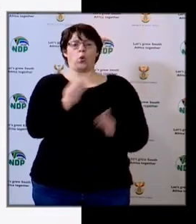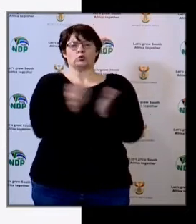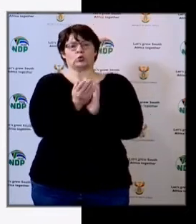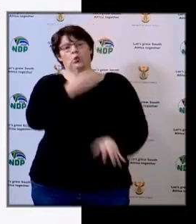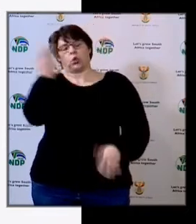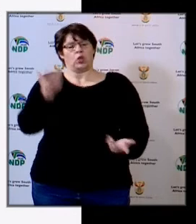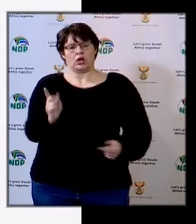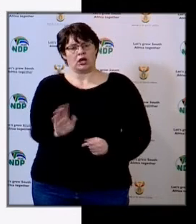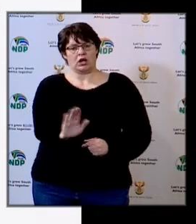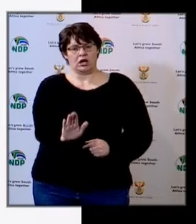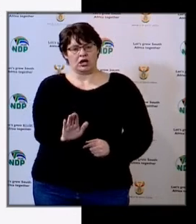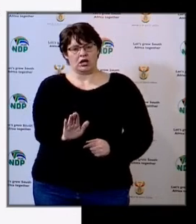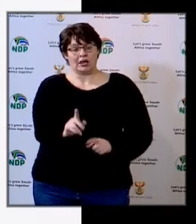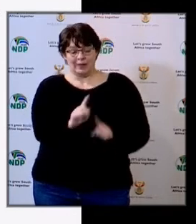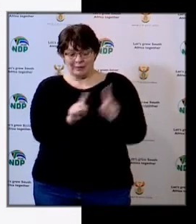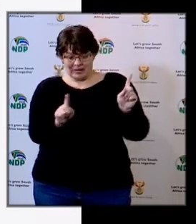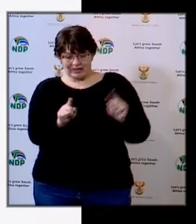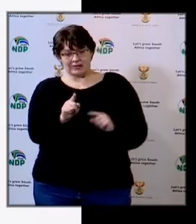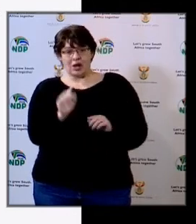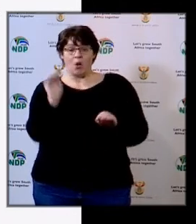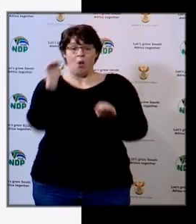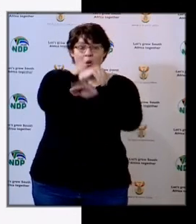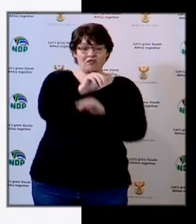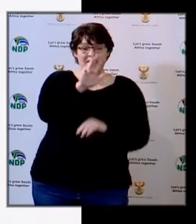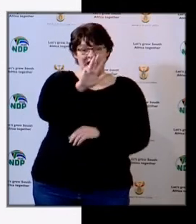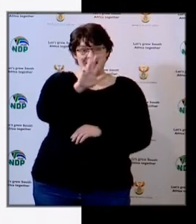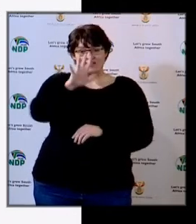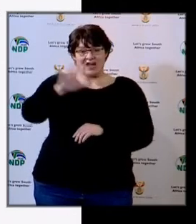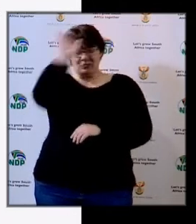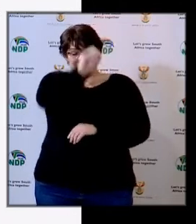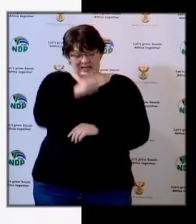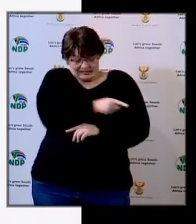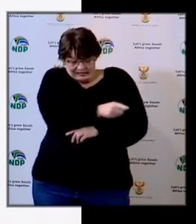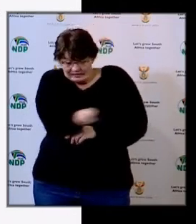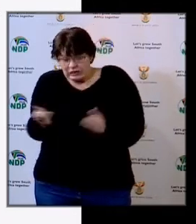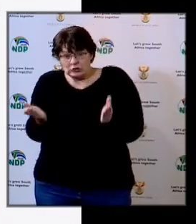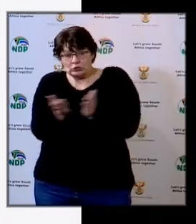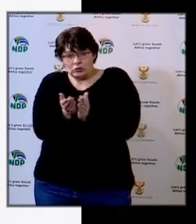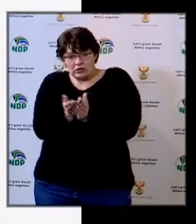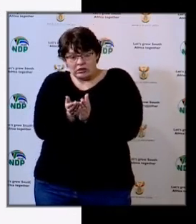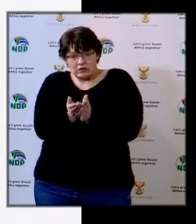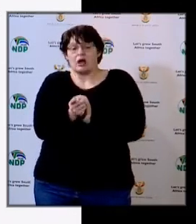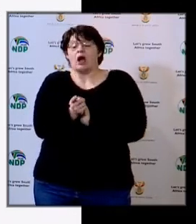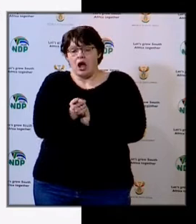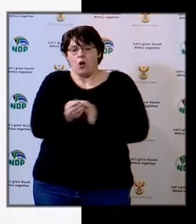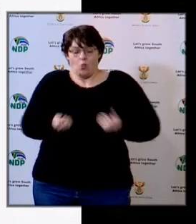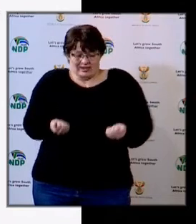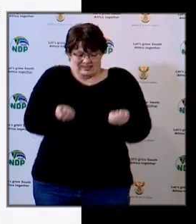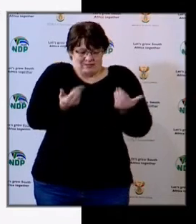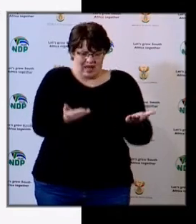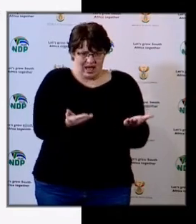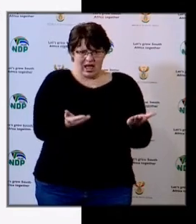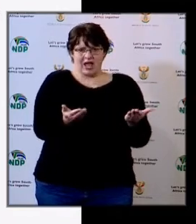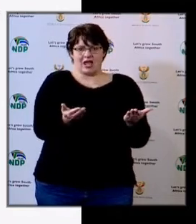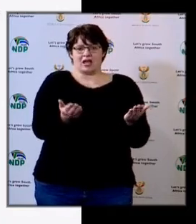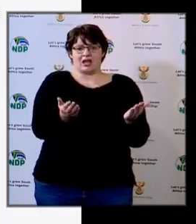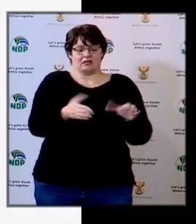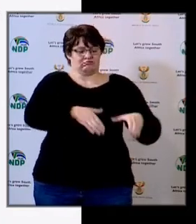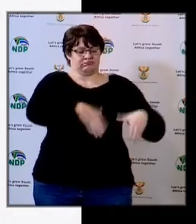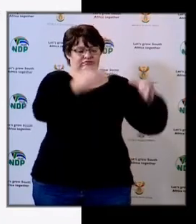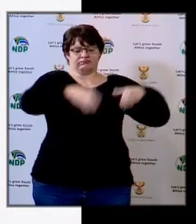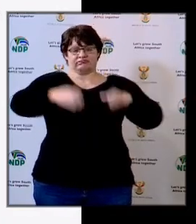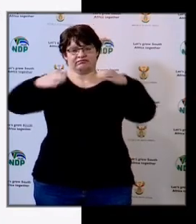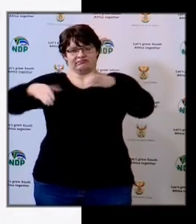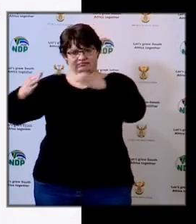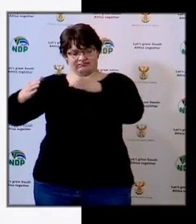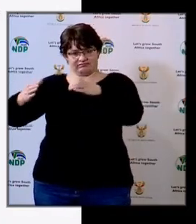bulk, a sizable number, well over 95% of those tanks that we are supplying to the